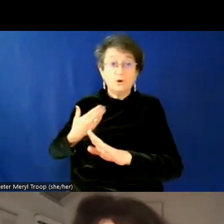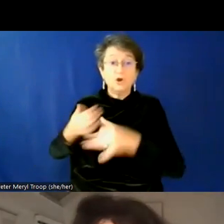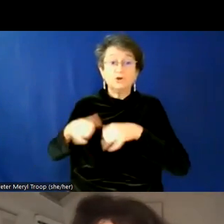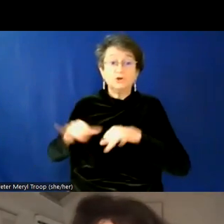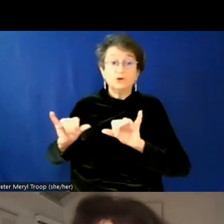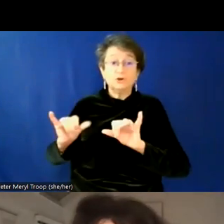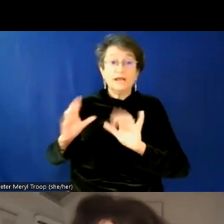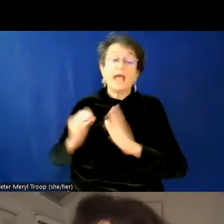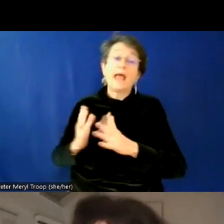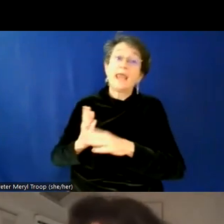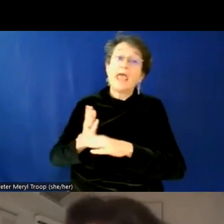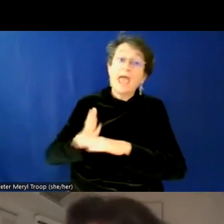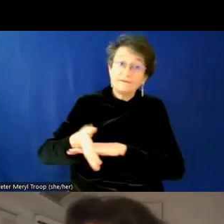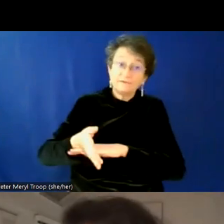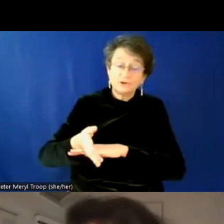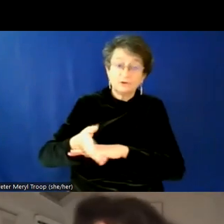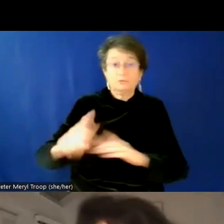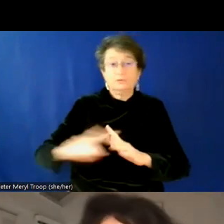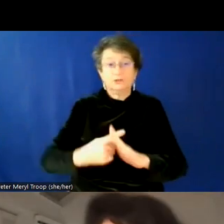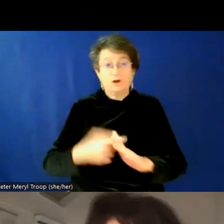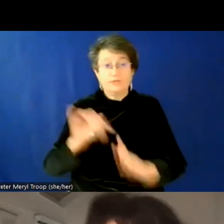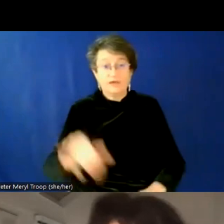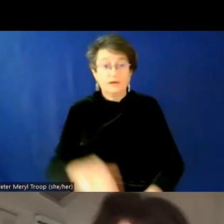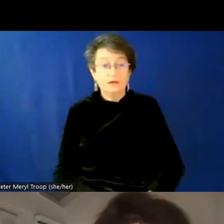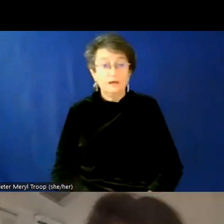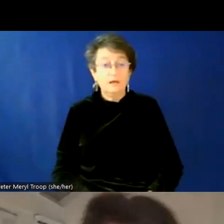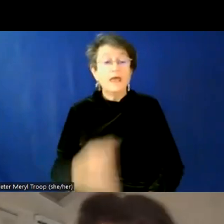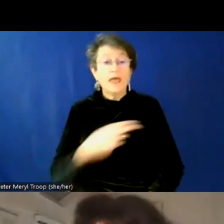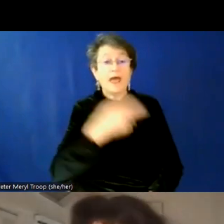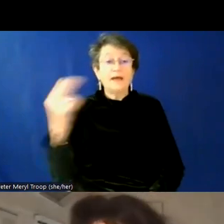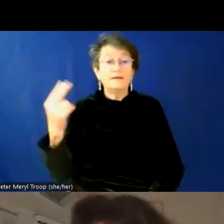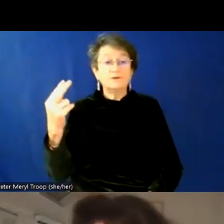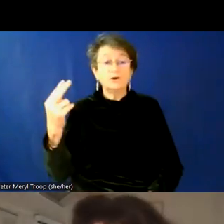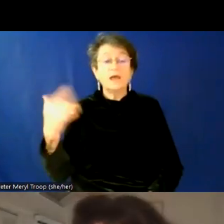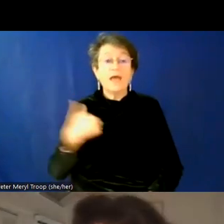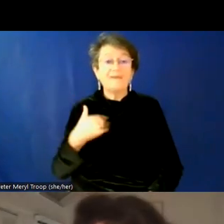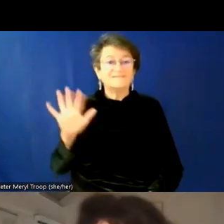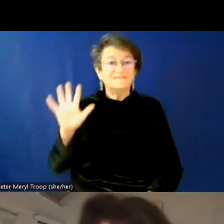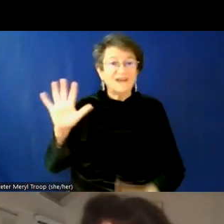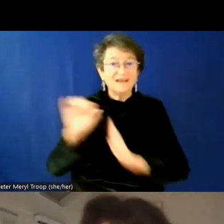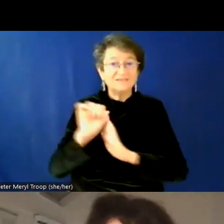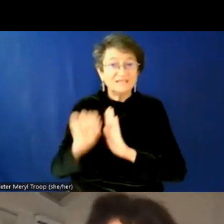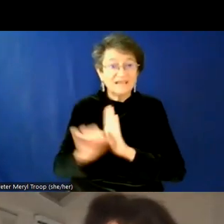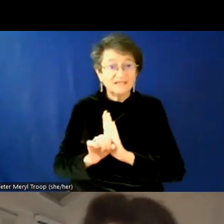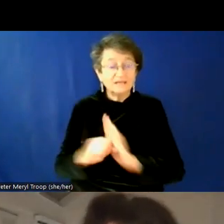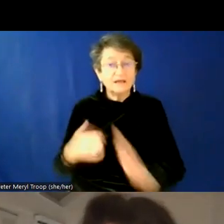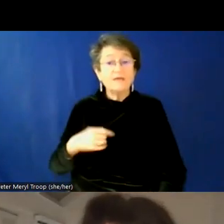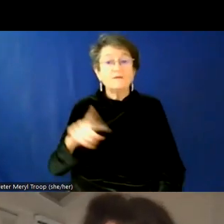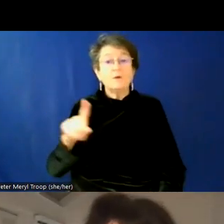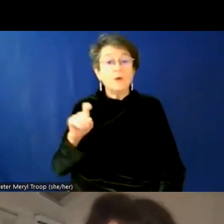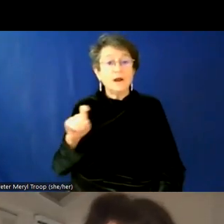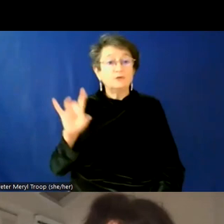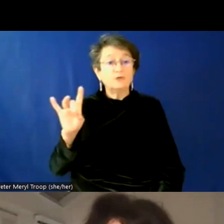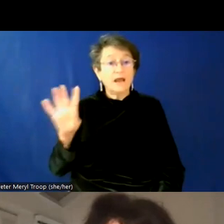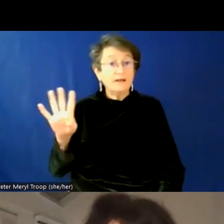challenge in doing this work at Hannaford, we operate in five States. We have 184 stores. We have nearly 30,000